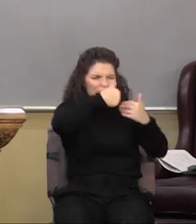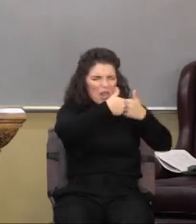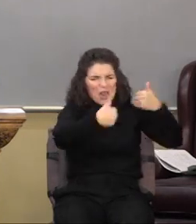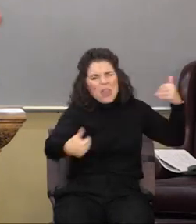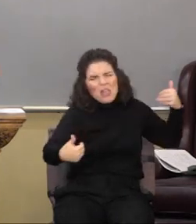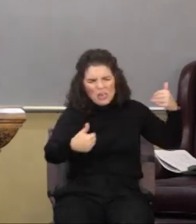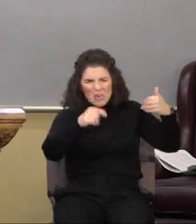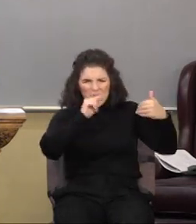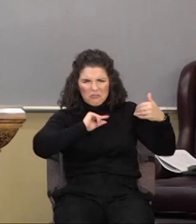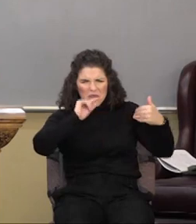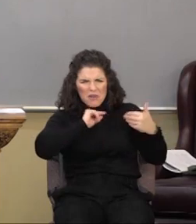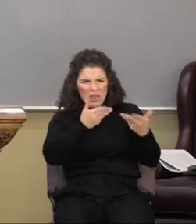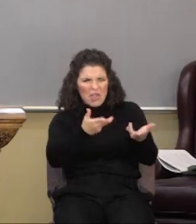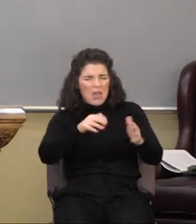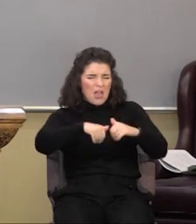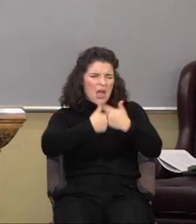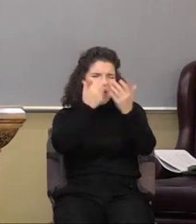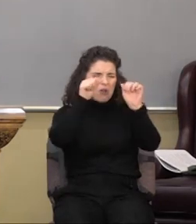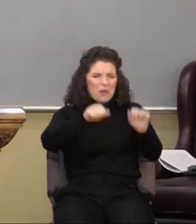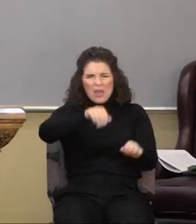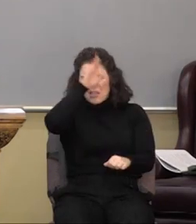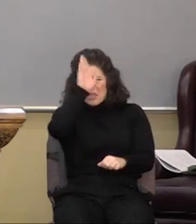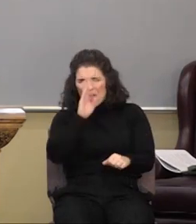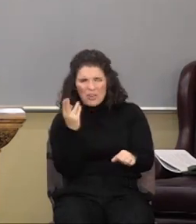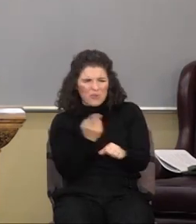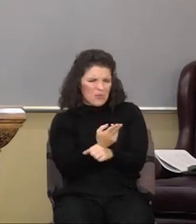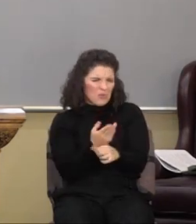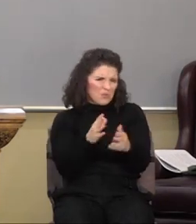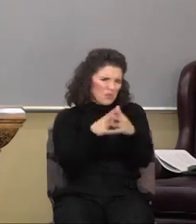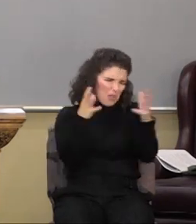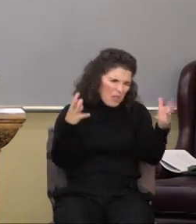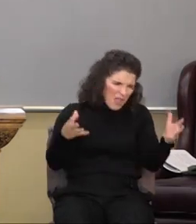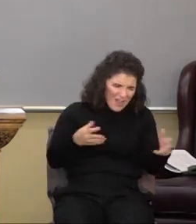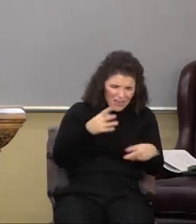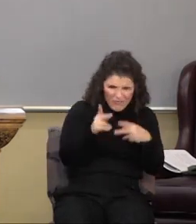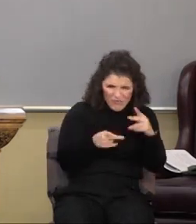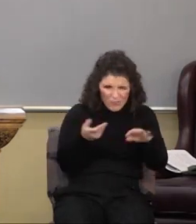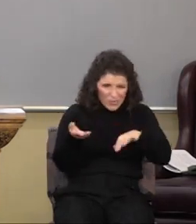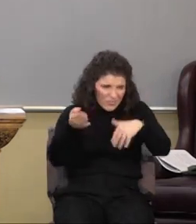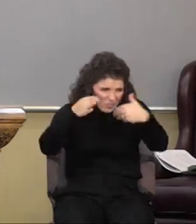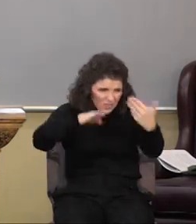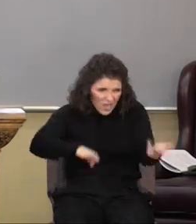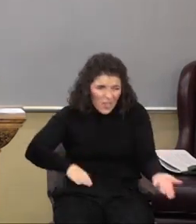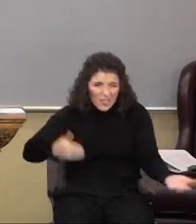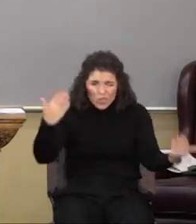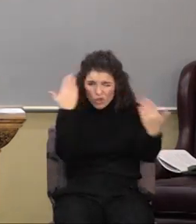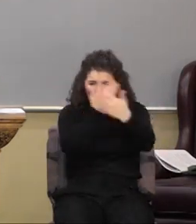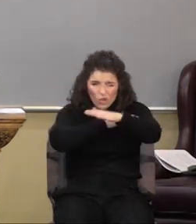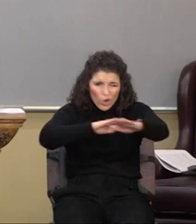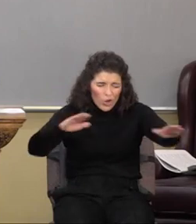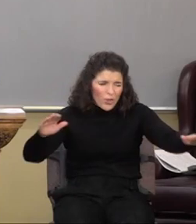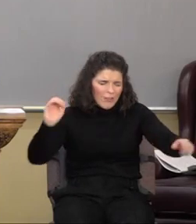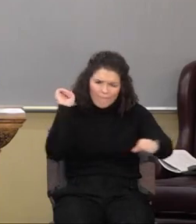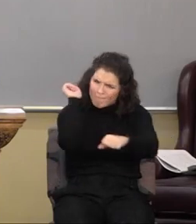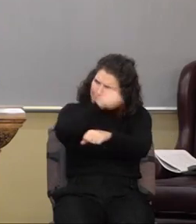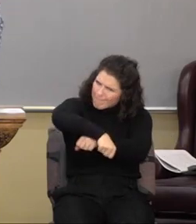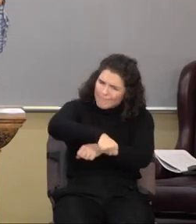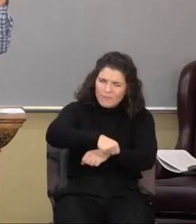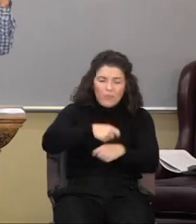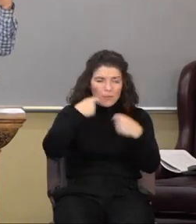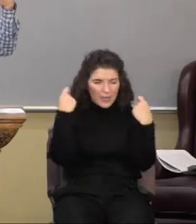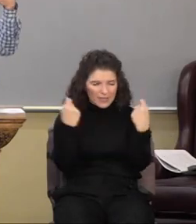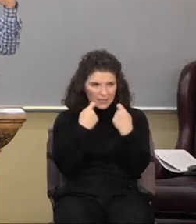Gentiles? How can God ever use a lot of people dead, darkened, dominated by sin,